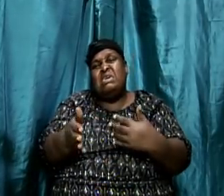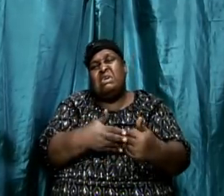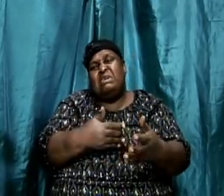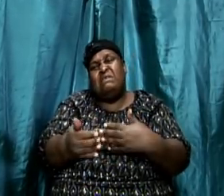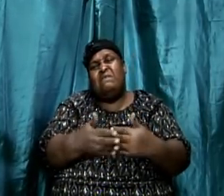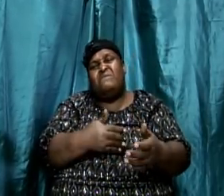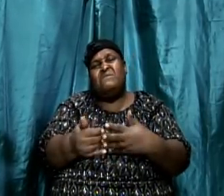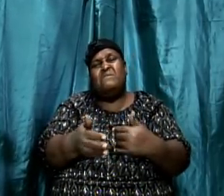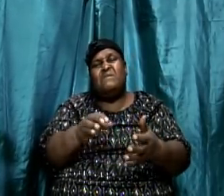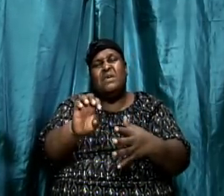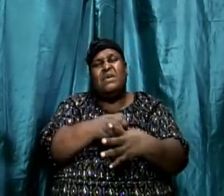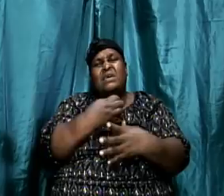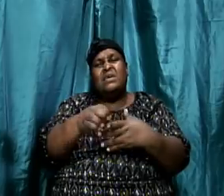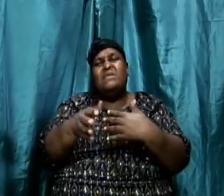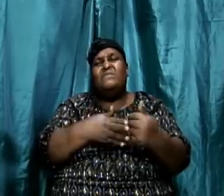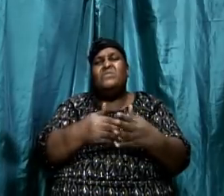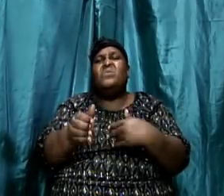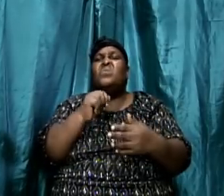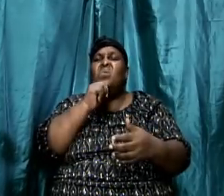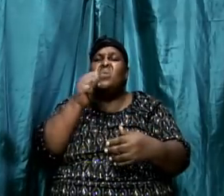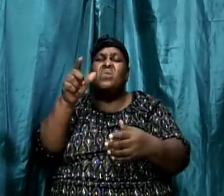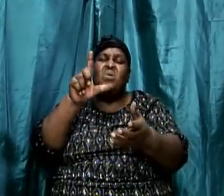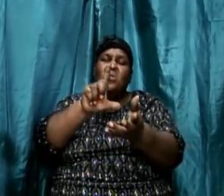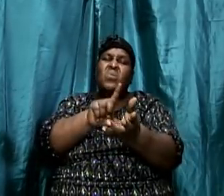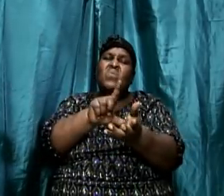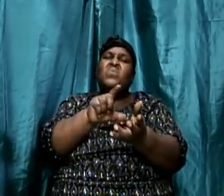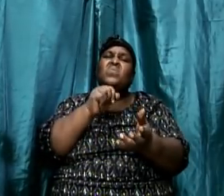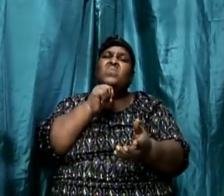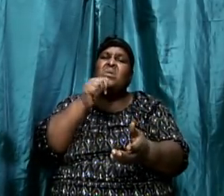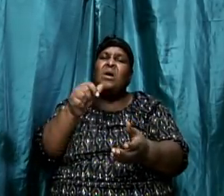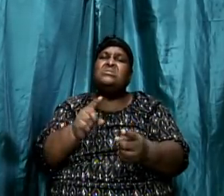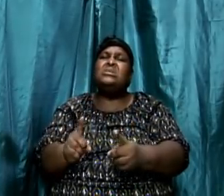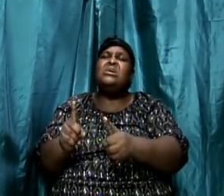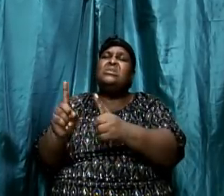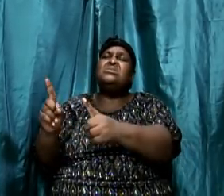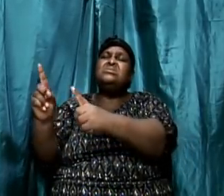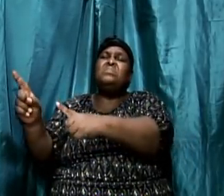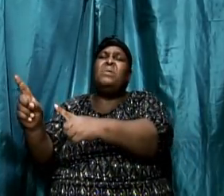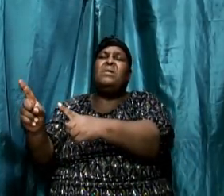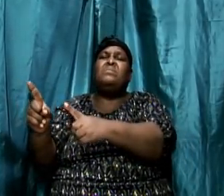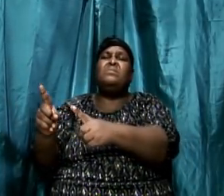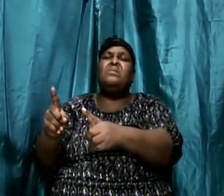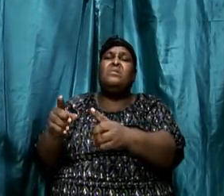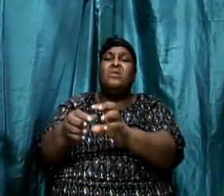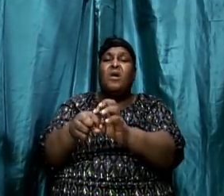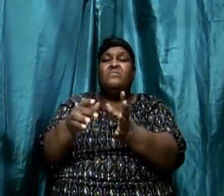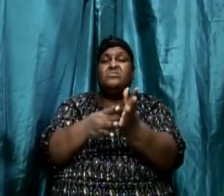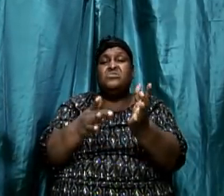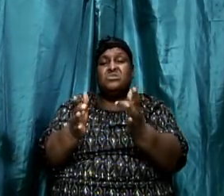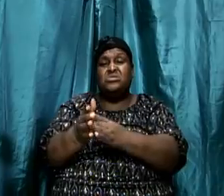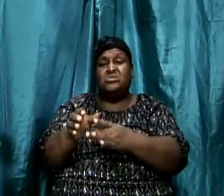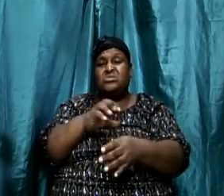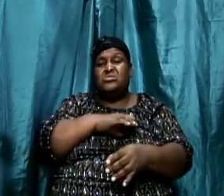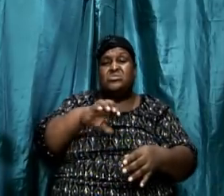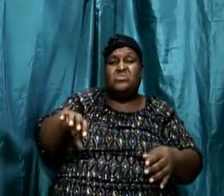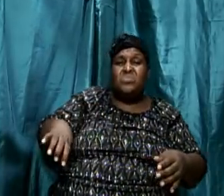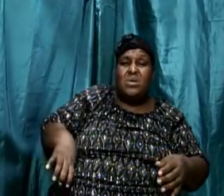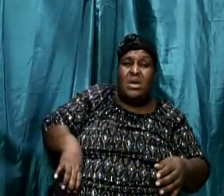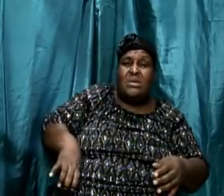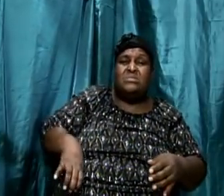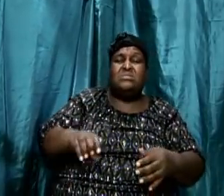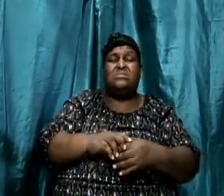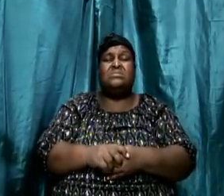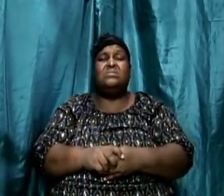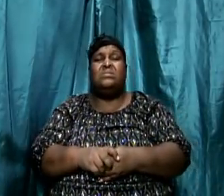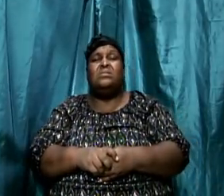Luke was not a disciple in the sense that one of the twelve disciples. Luke got saved under the ministry of the apostle Paul. He was